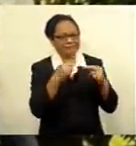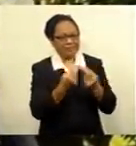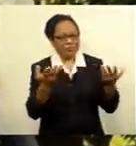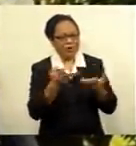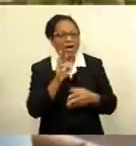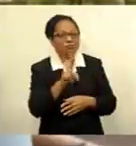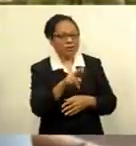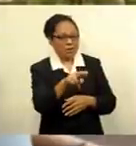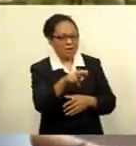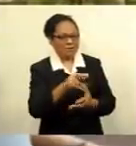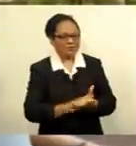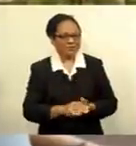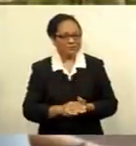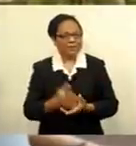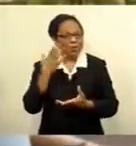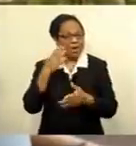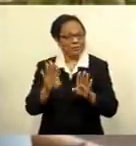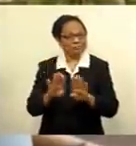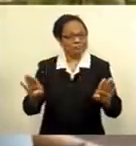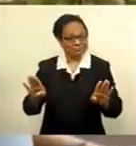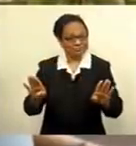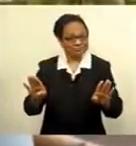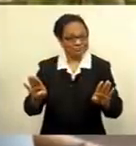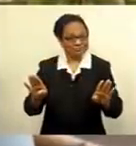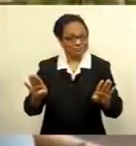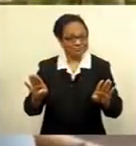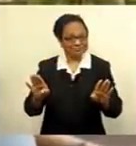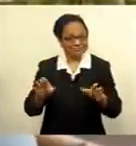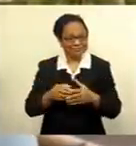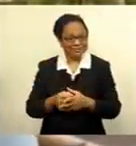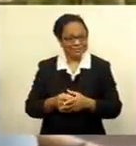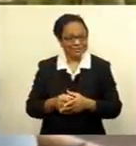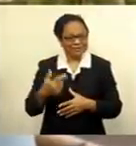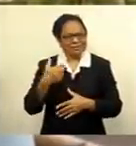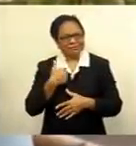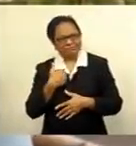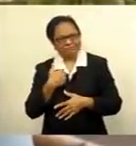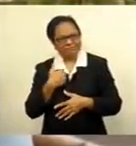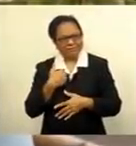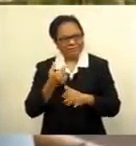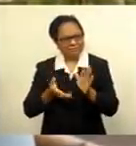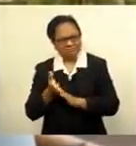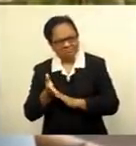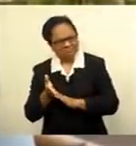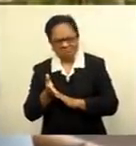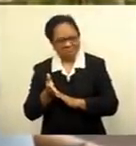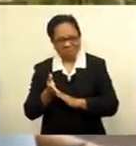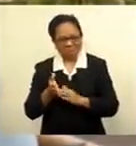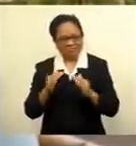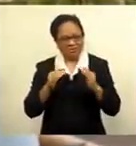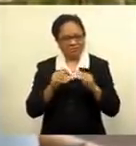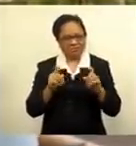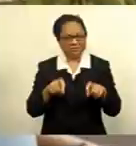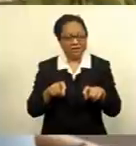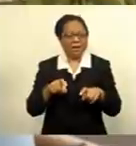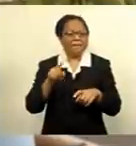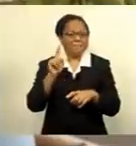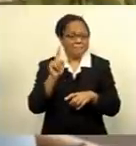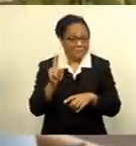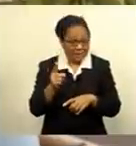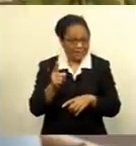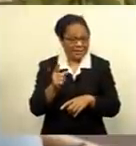initially Rewa. When the borders reopen, at this point in time, I'm not planning to travel anywhere, but of course, as the vaccination